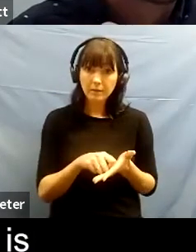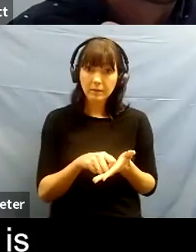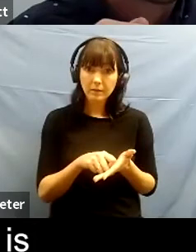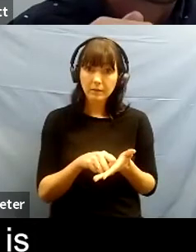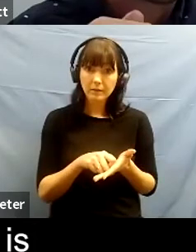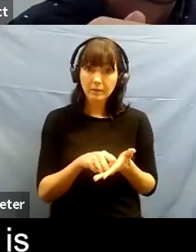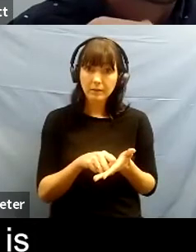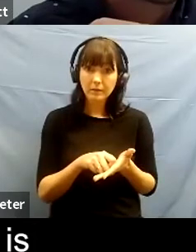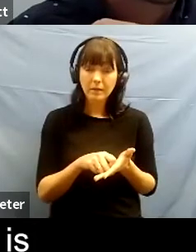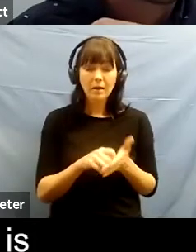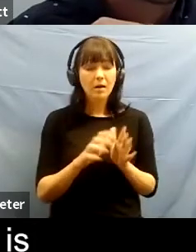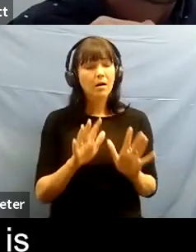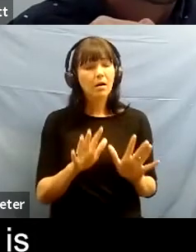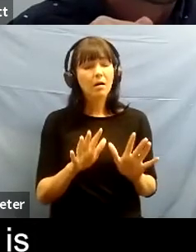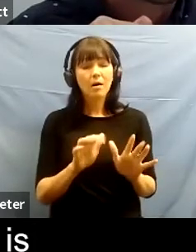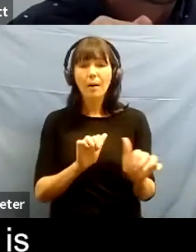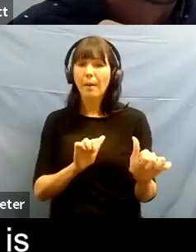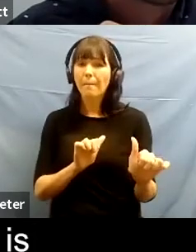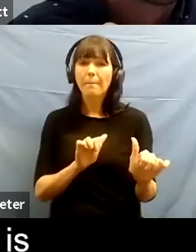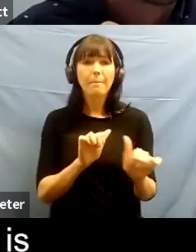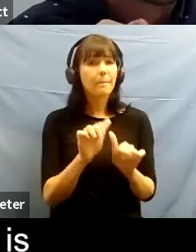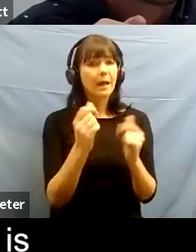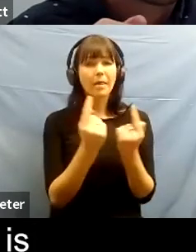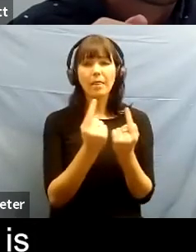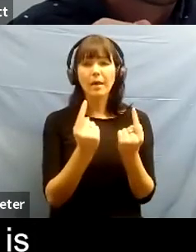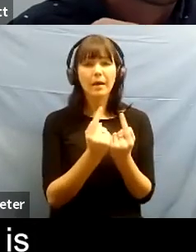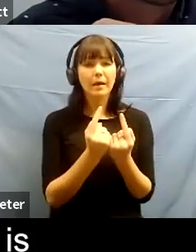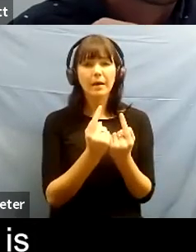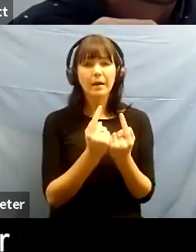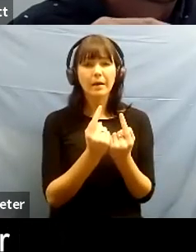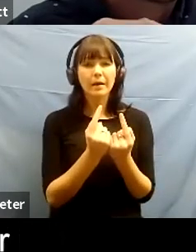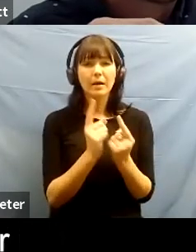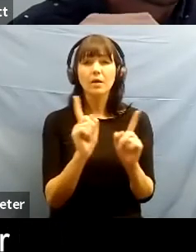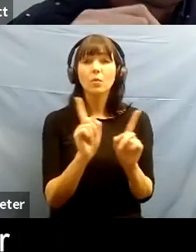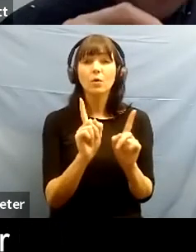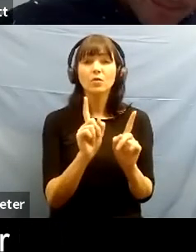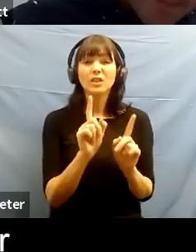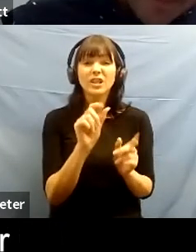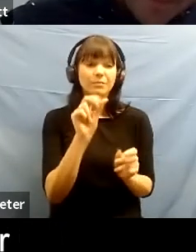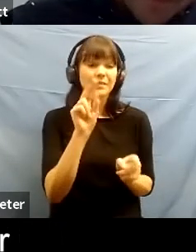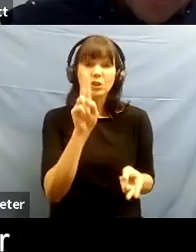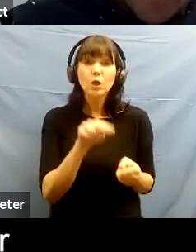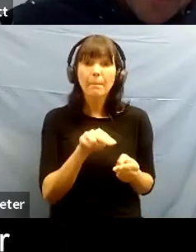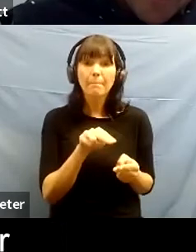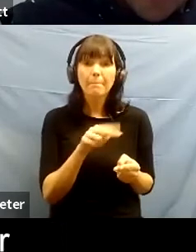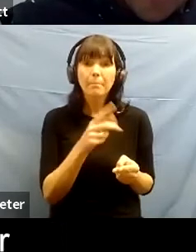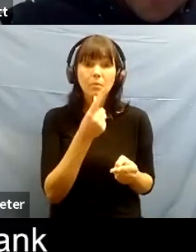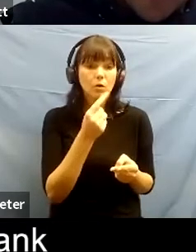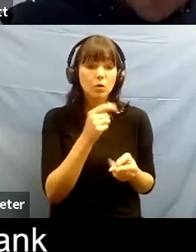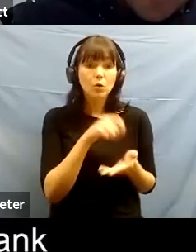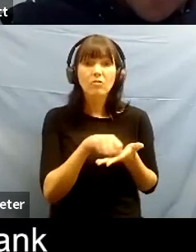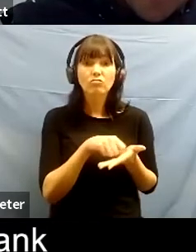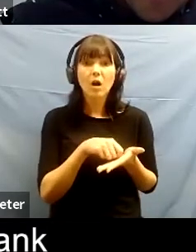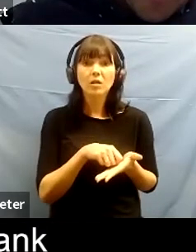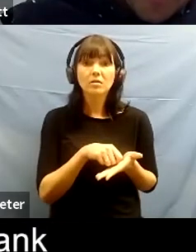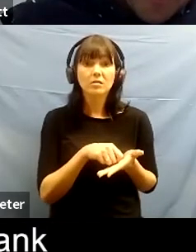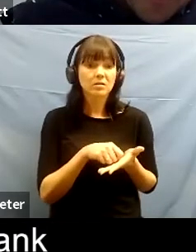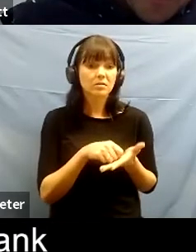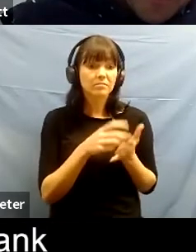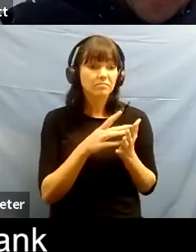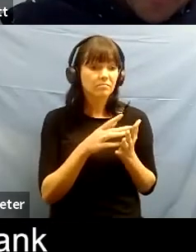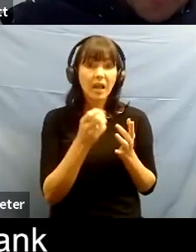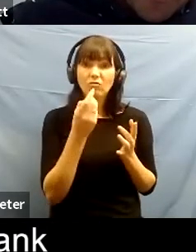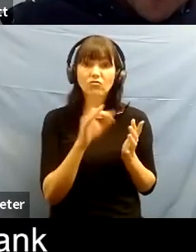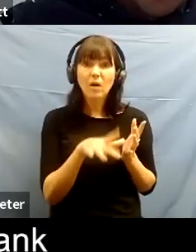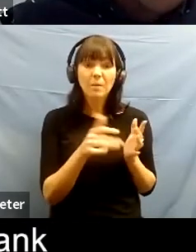thing about being a writer is it's incredibly cheap you can do it on your phone you can do it on your computer you can do it on a scrap piece of paper there is